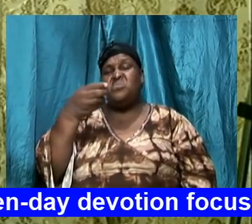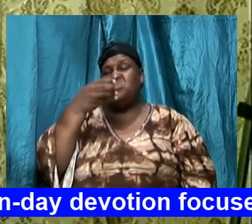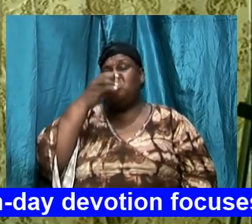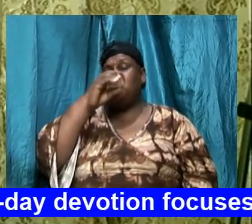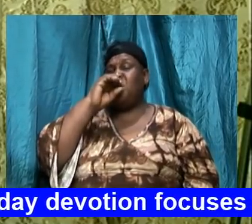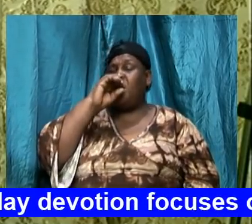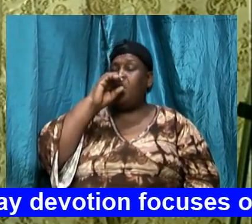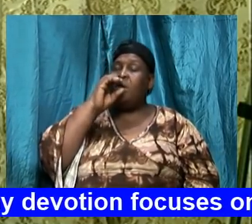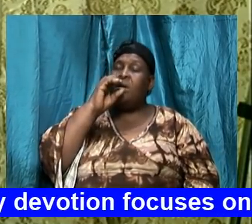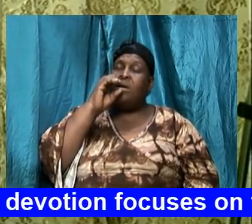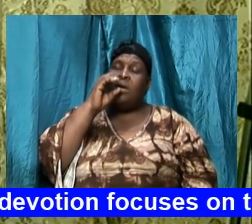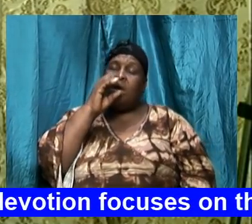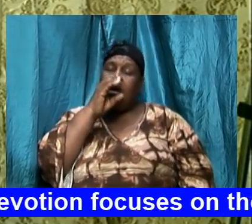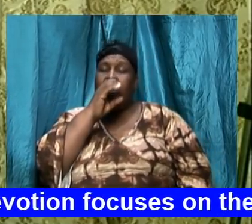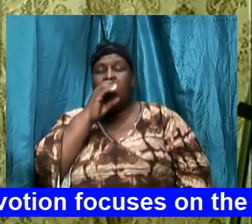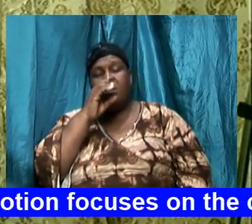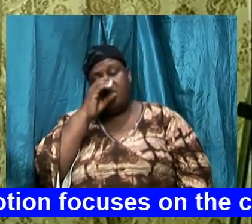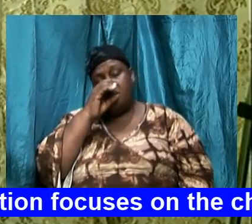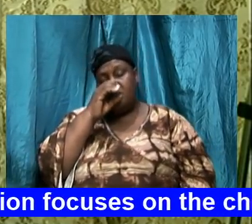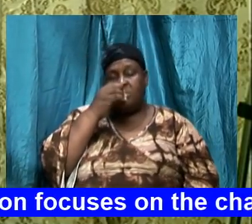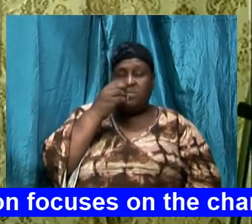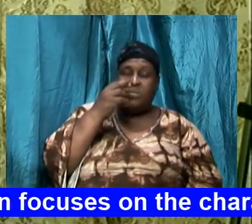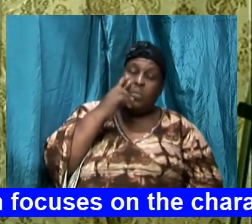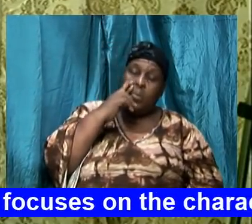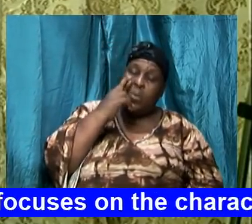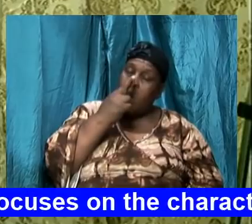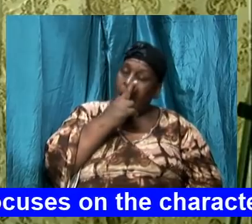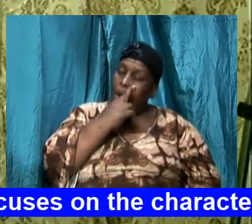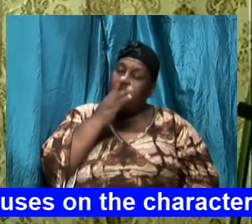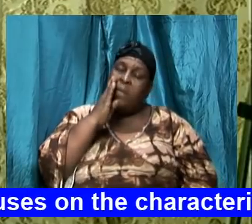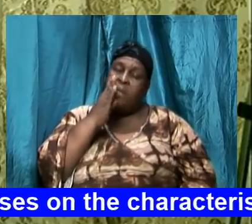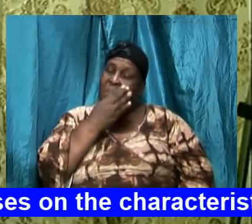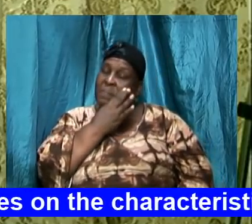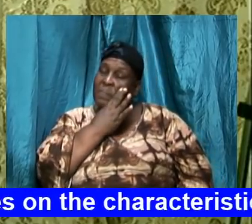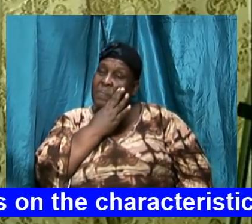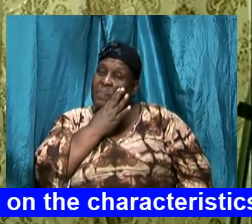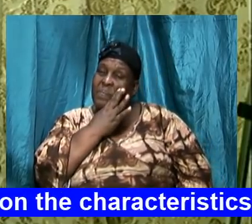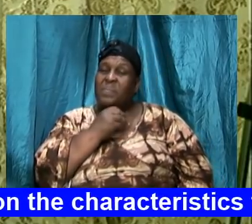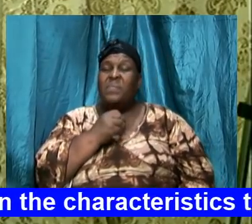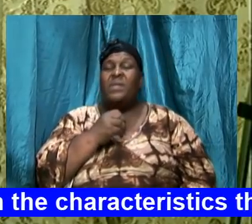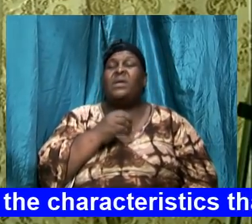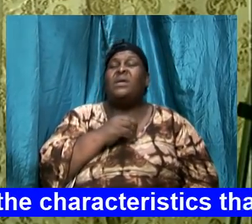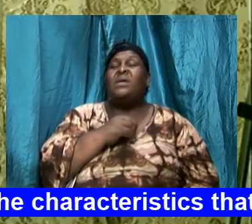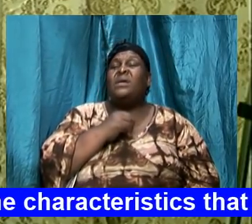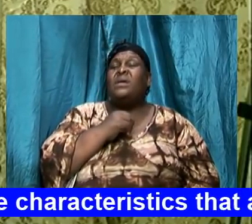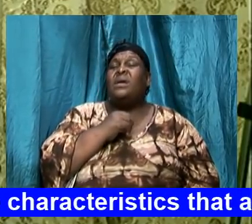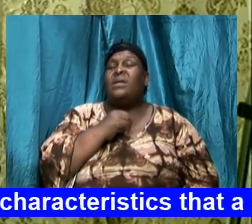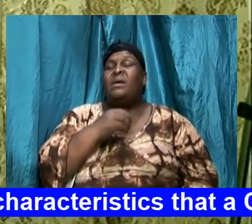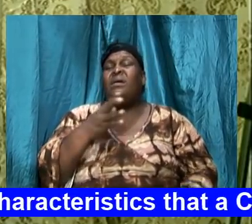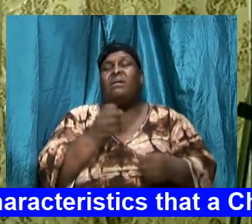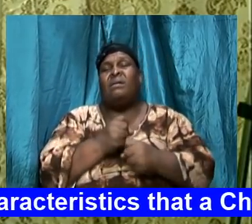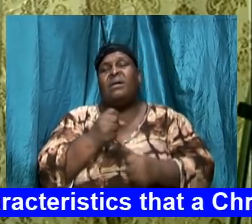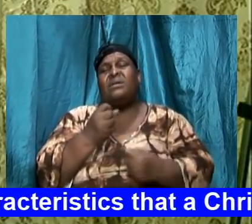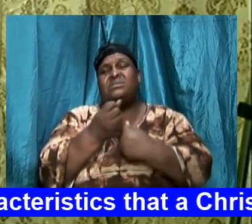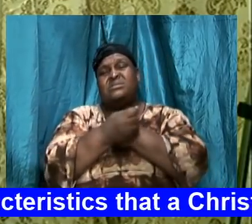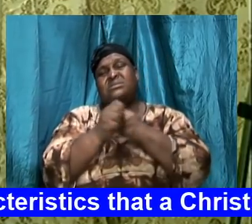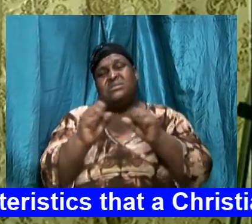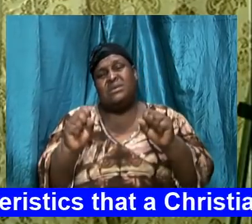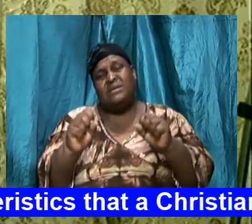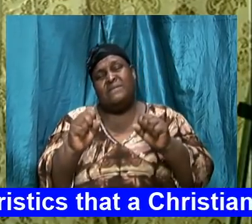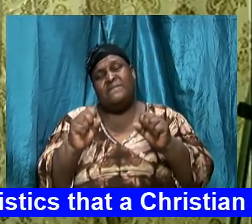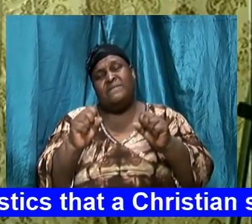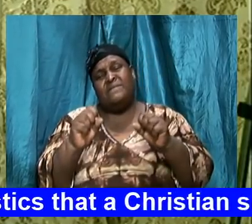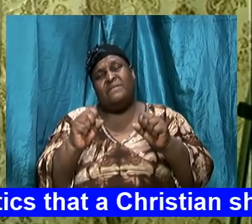and I got saved and there was a tendency and it was not properly dealt with because